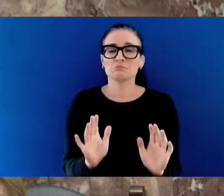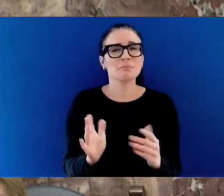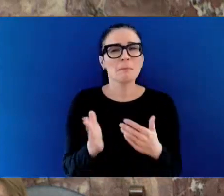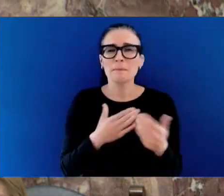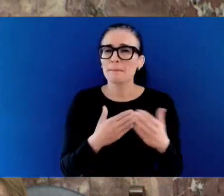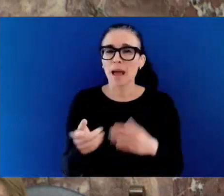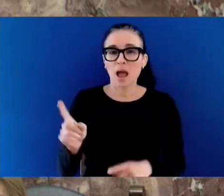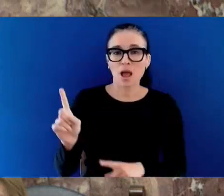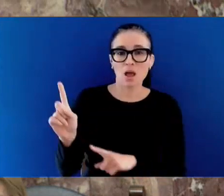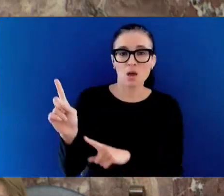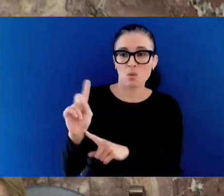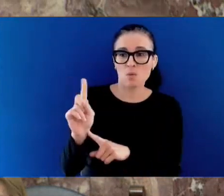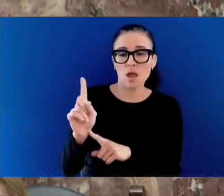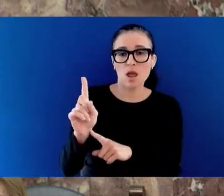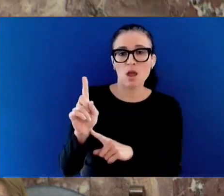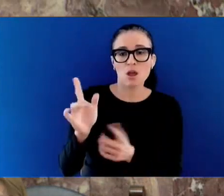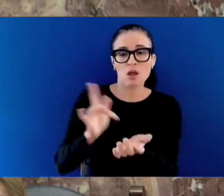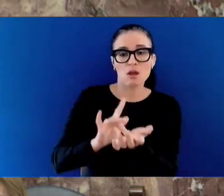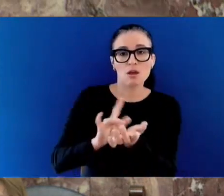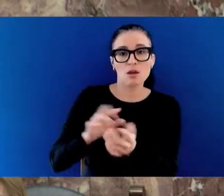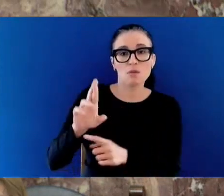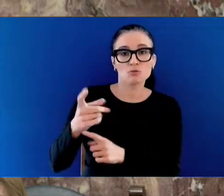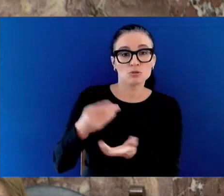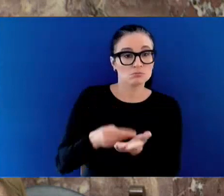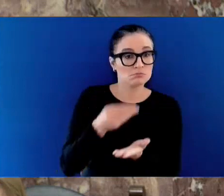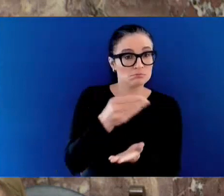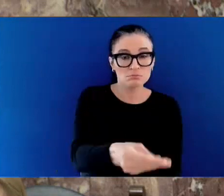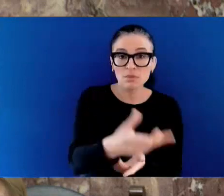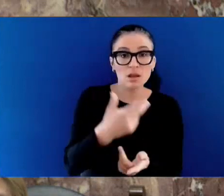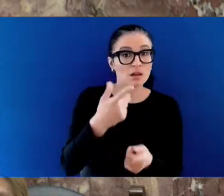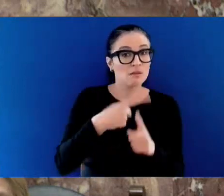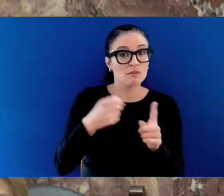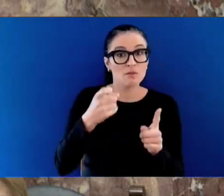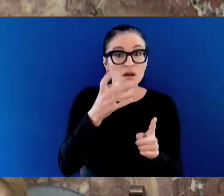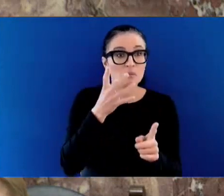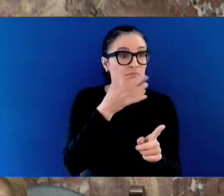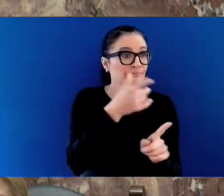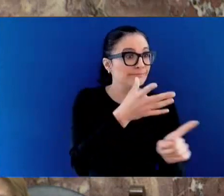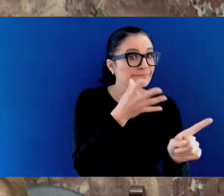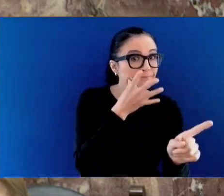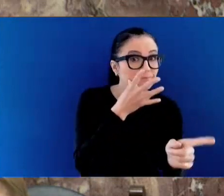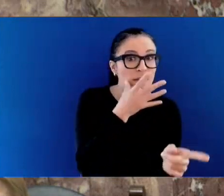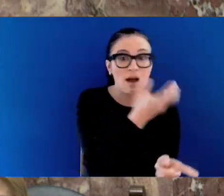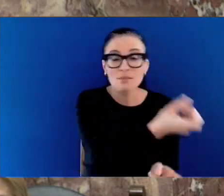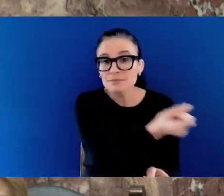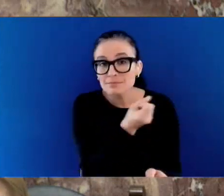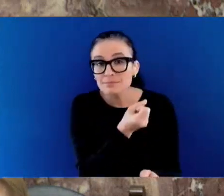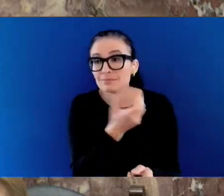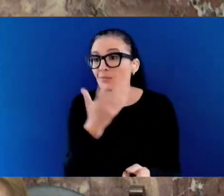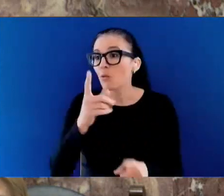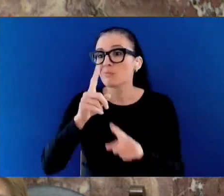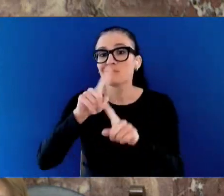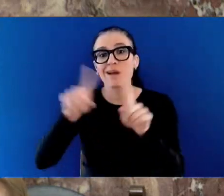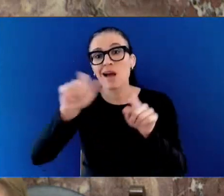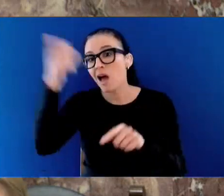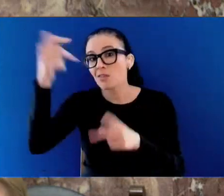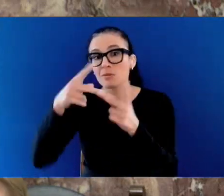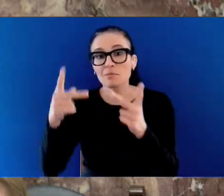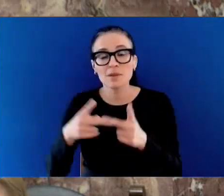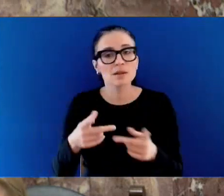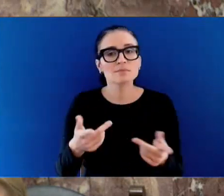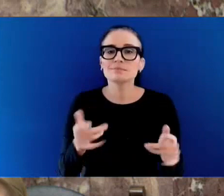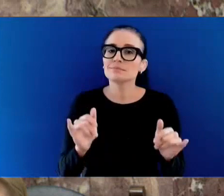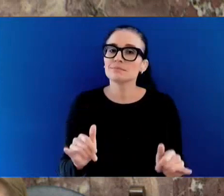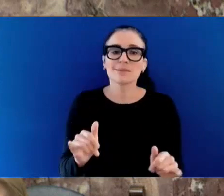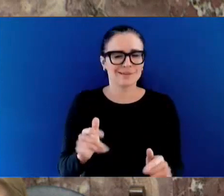from elsewhere, we do not want kids taking drugs. We do not want kids to get wrapped up in the illicit drug supply. That